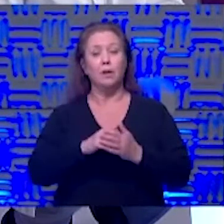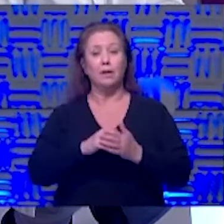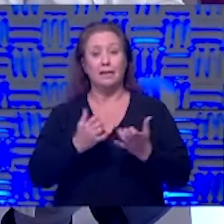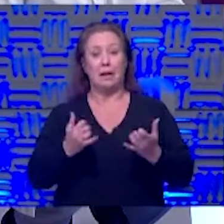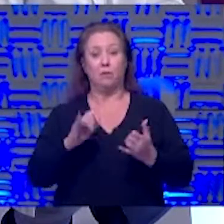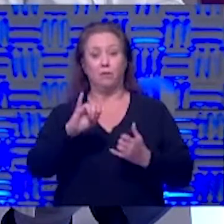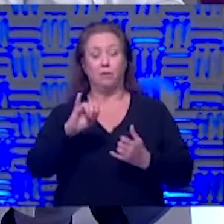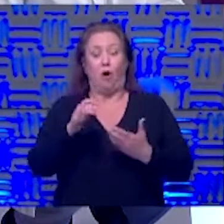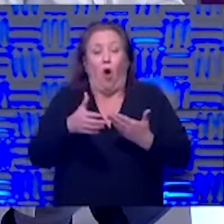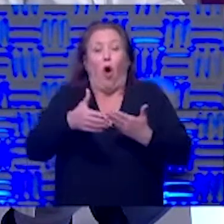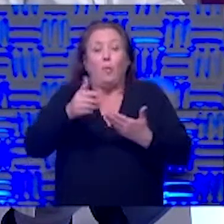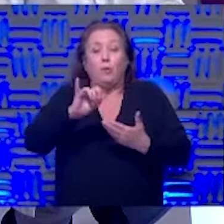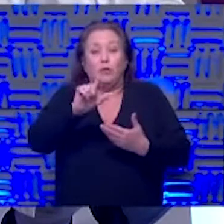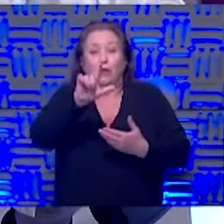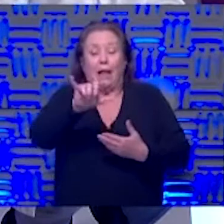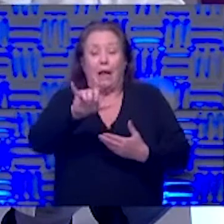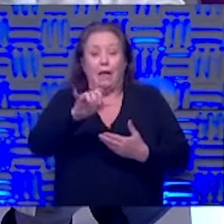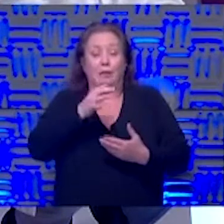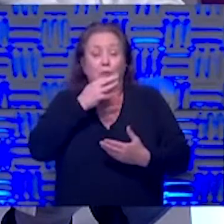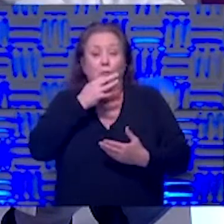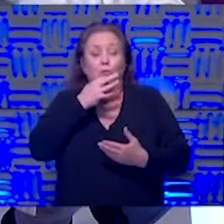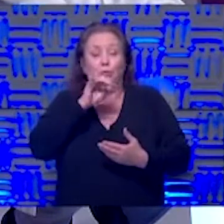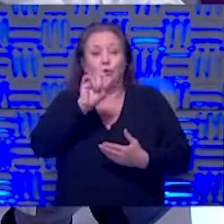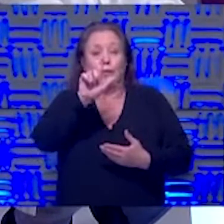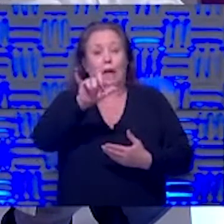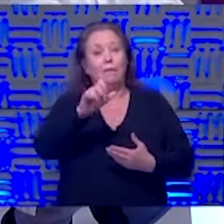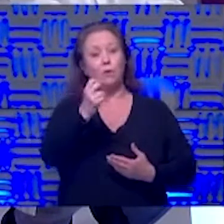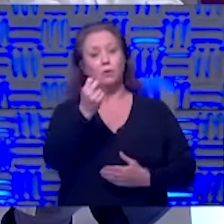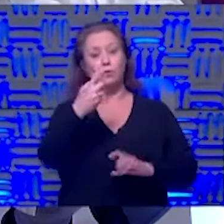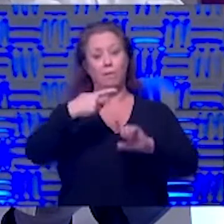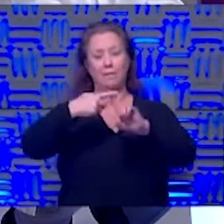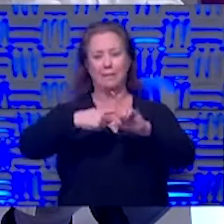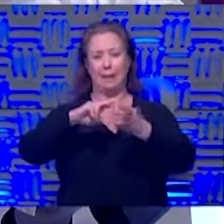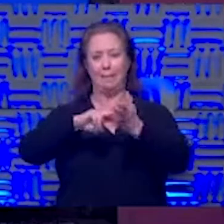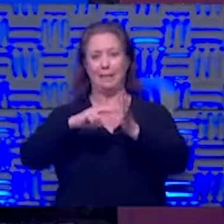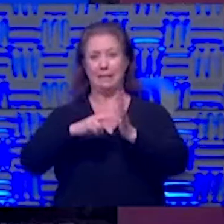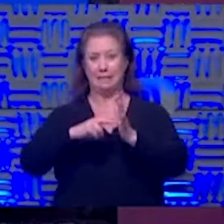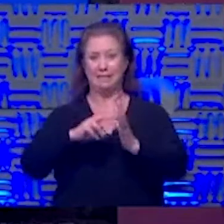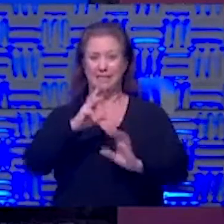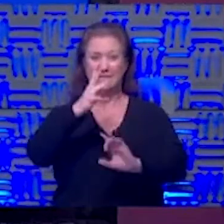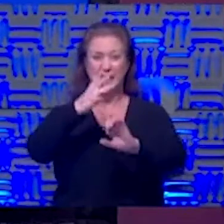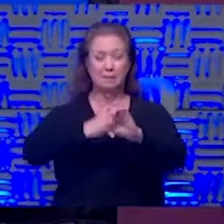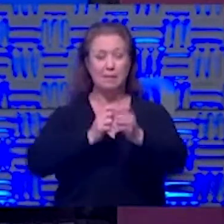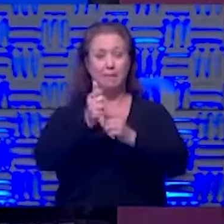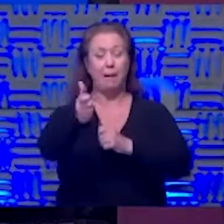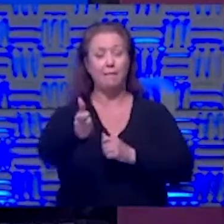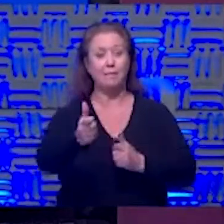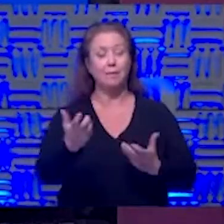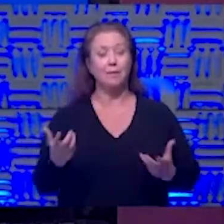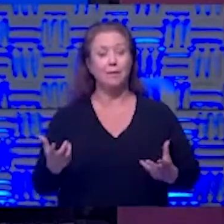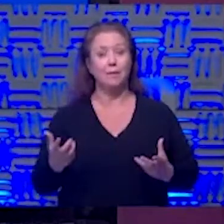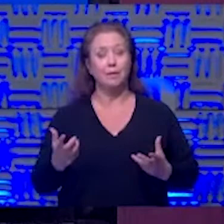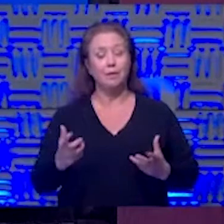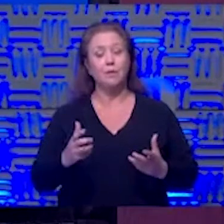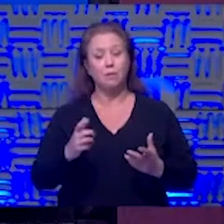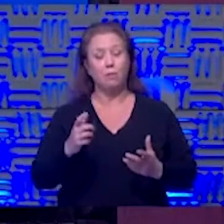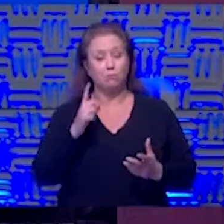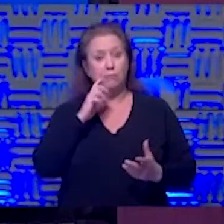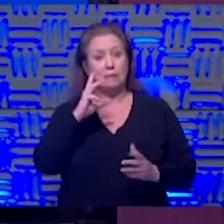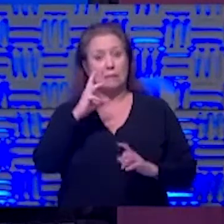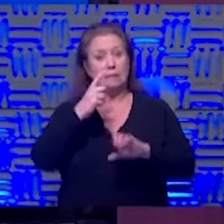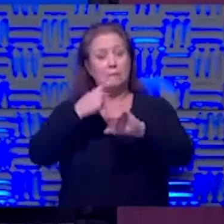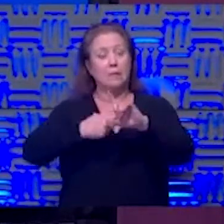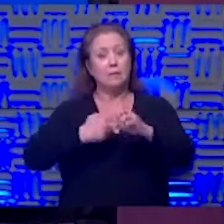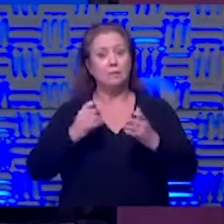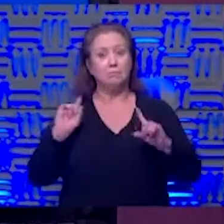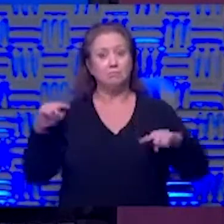july yeah well if those 12 months to a vaccine it means we're halfway there right we could be halfway there